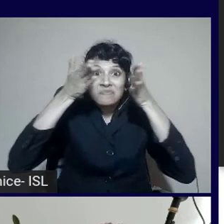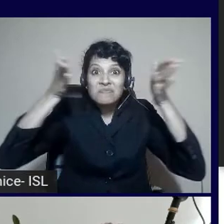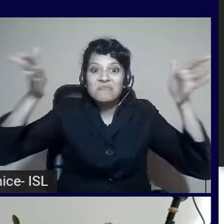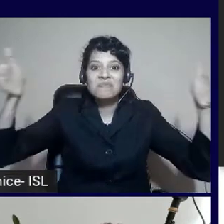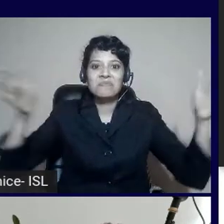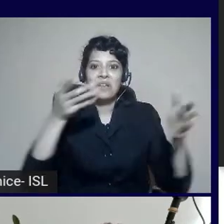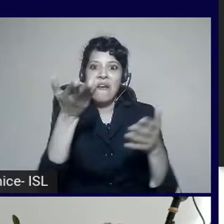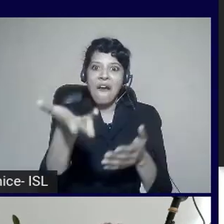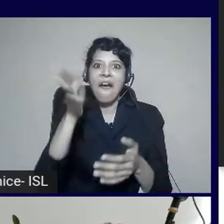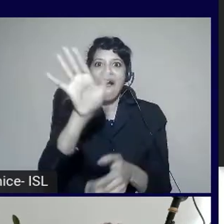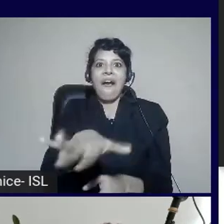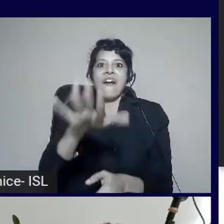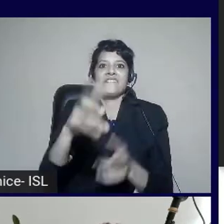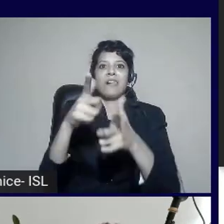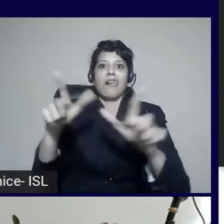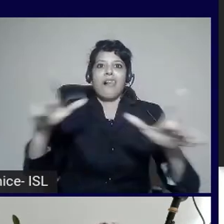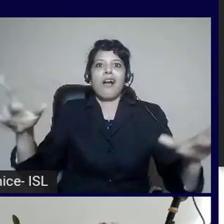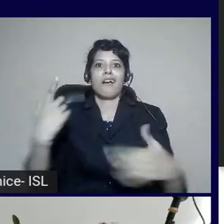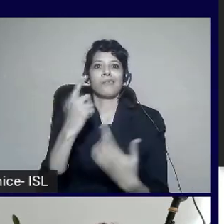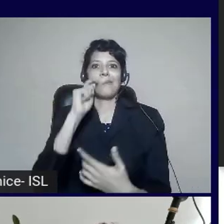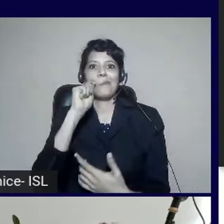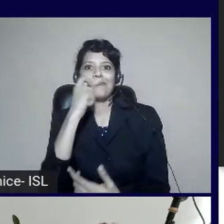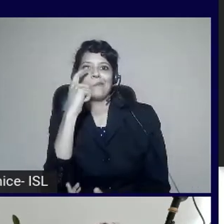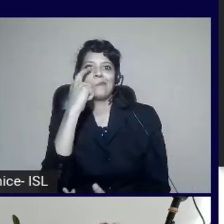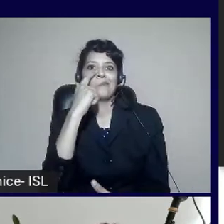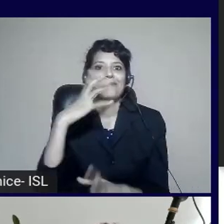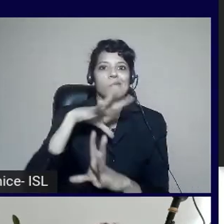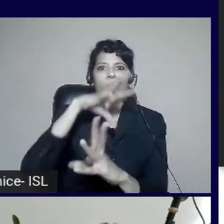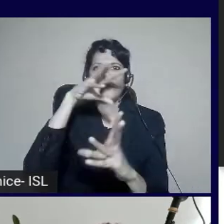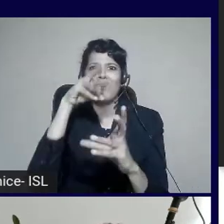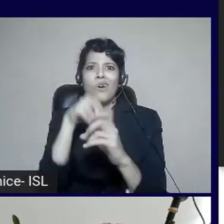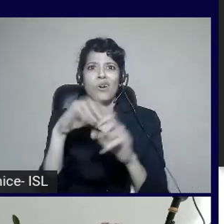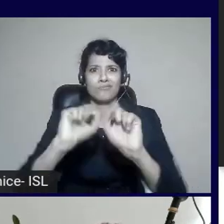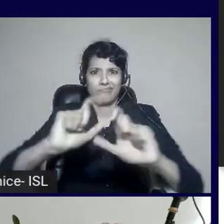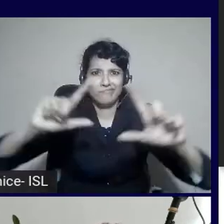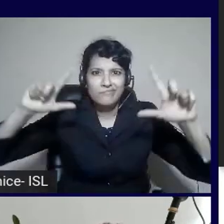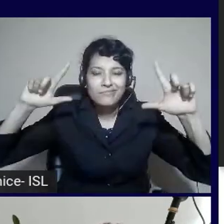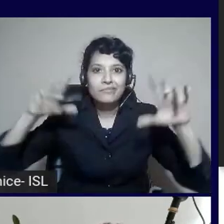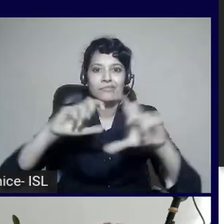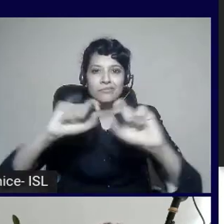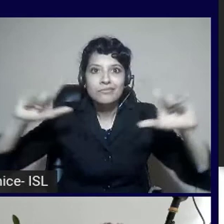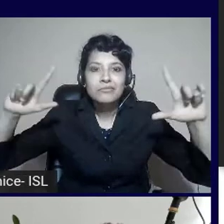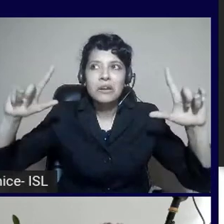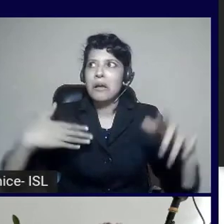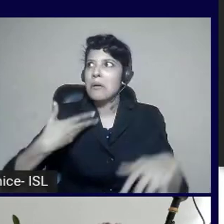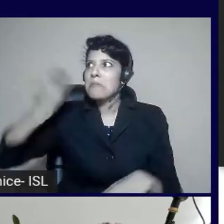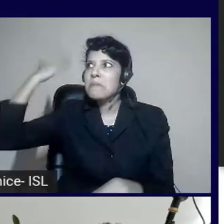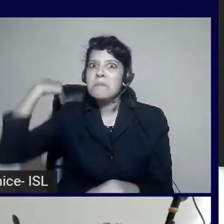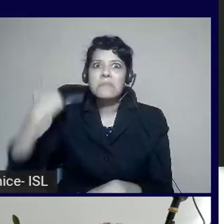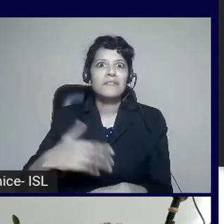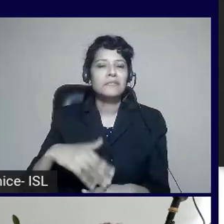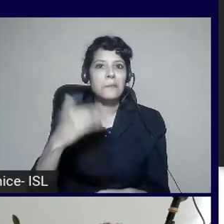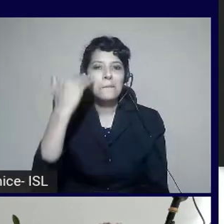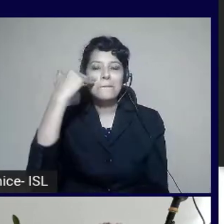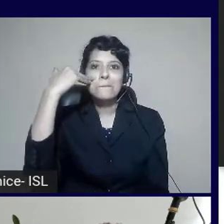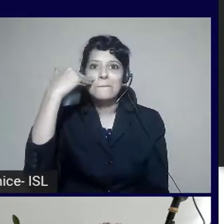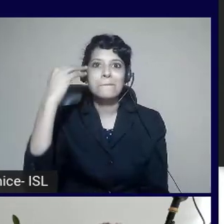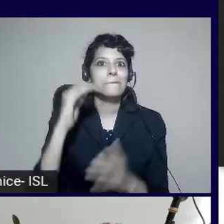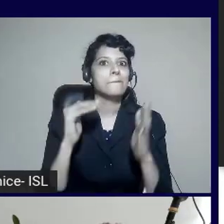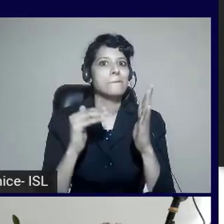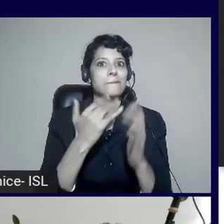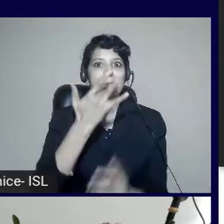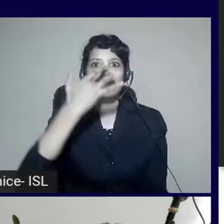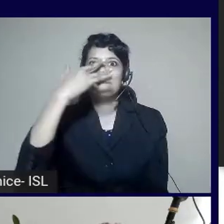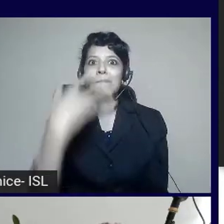WCAG compliance, they now allow people to use languages that they never thought they could have, though. You can take this with